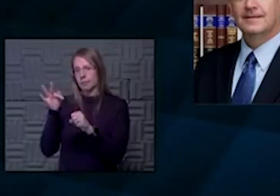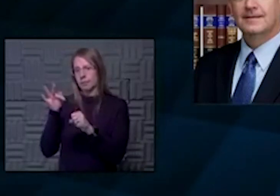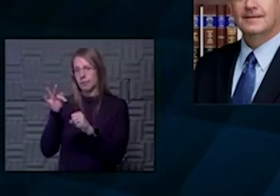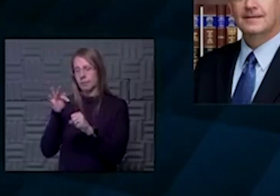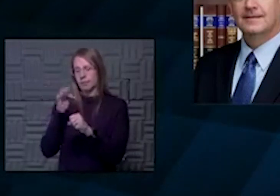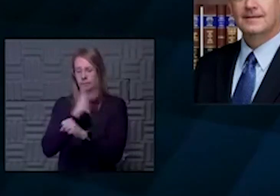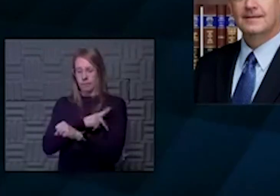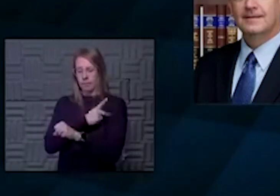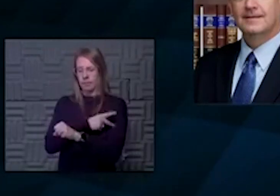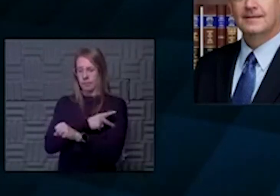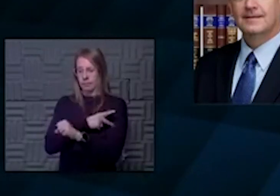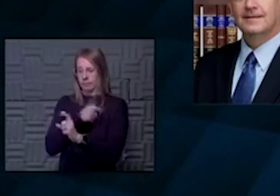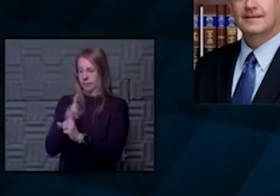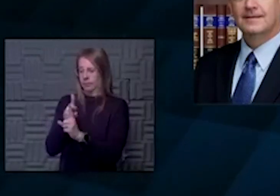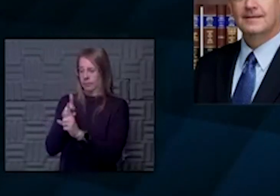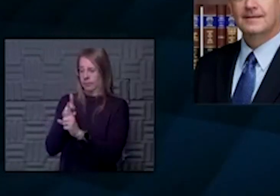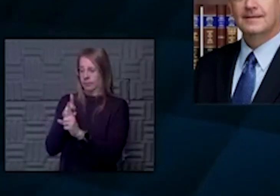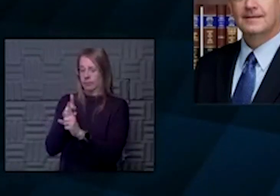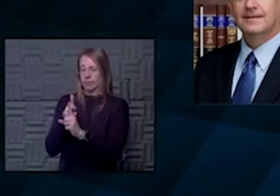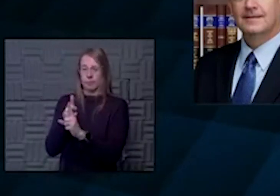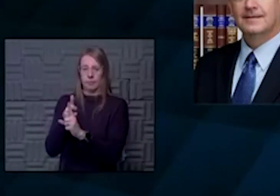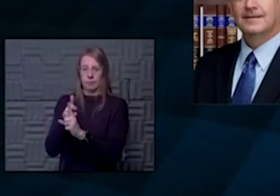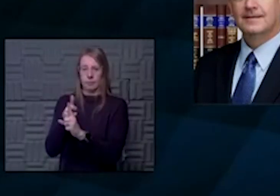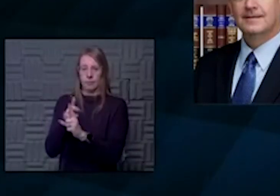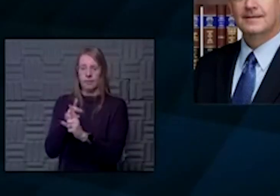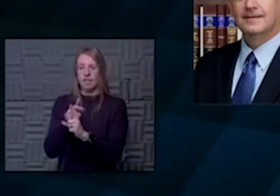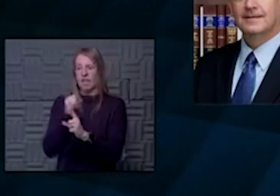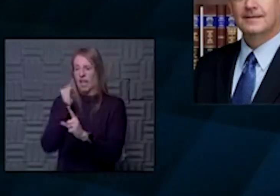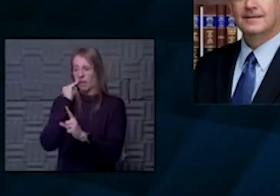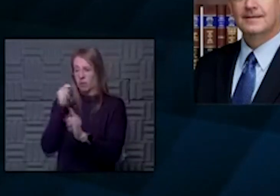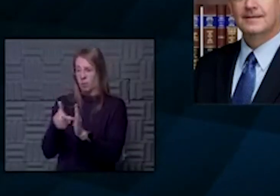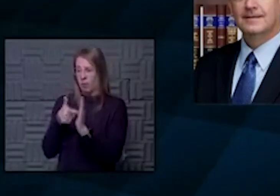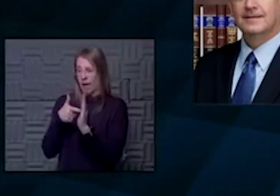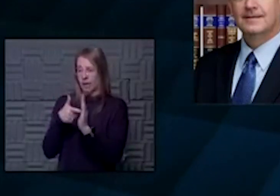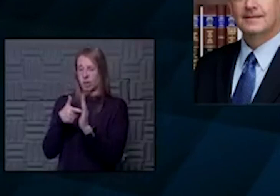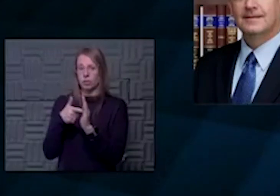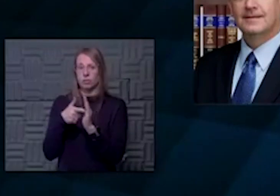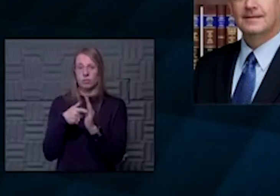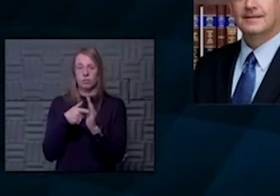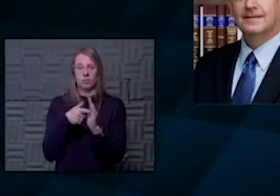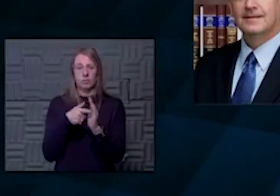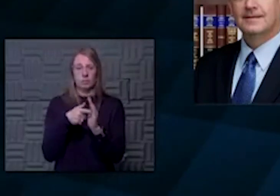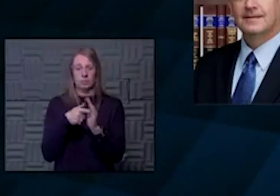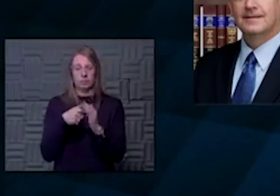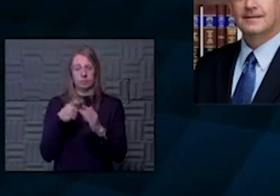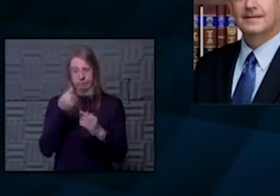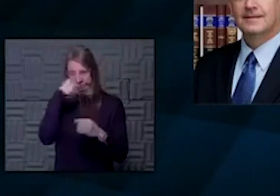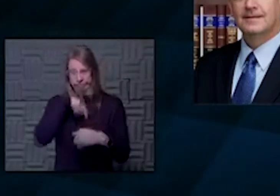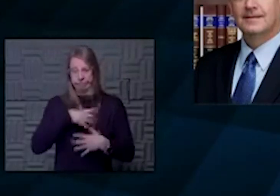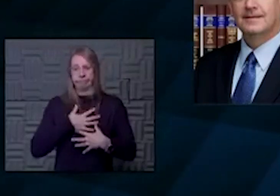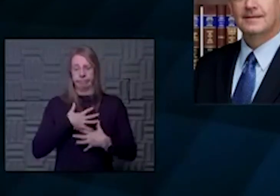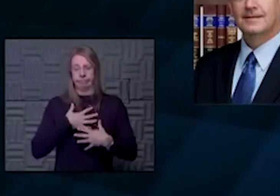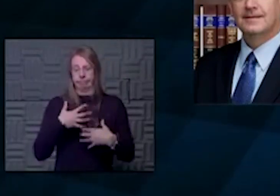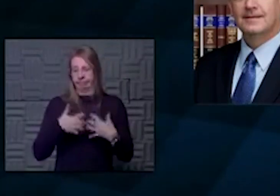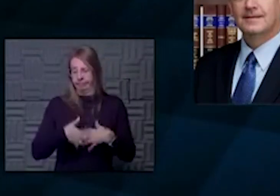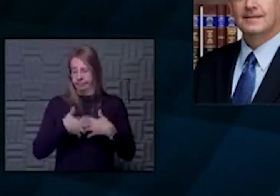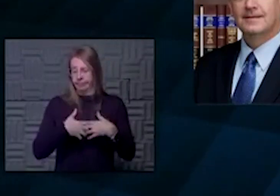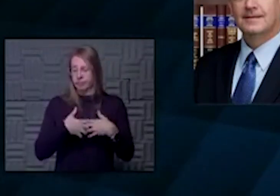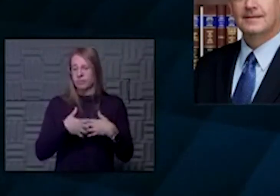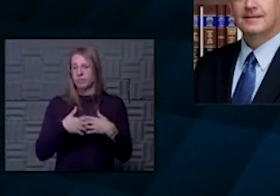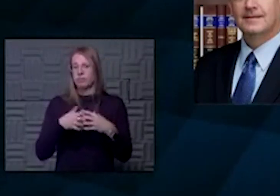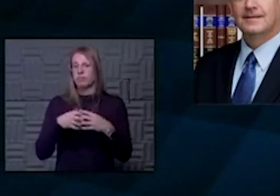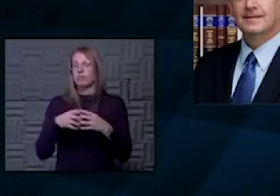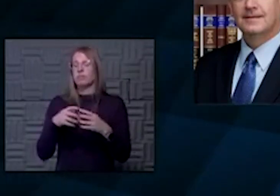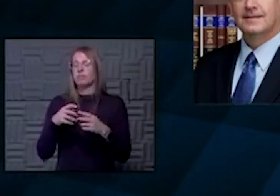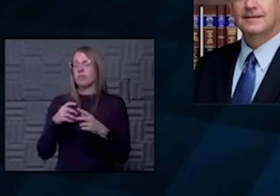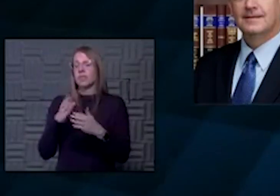decompensate and require innovation, some encouragement to the smaller facilities on confirmed COVID cases